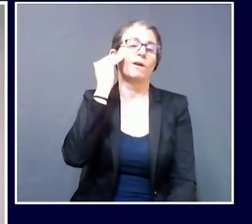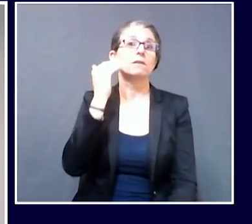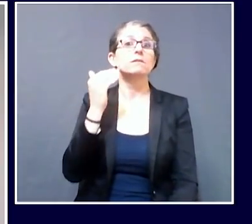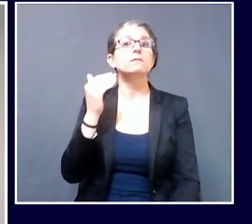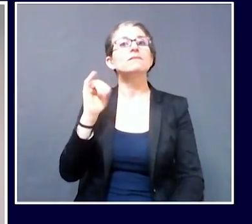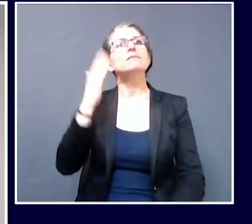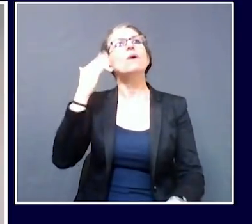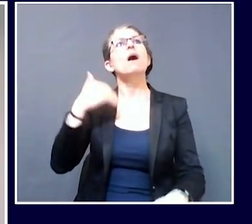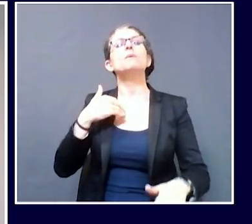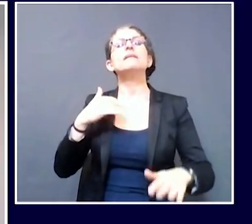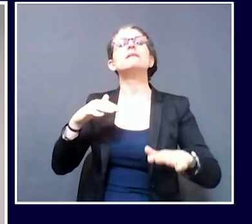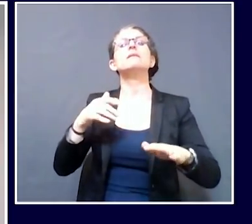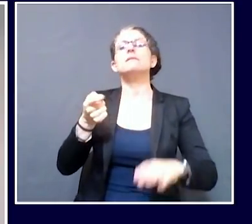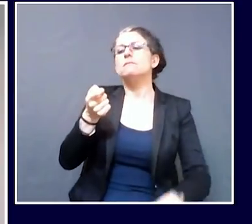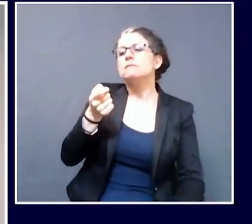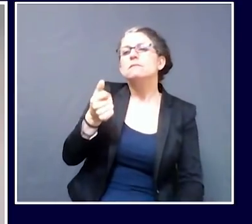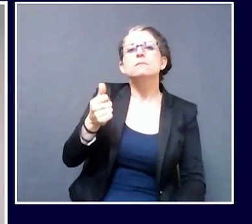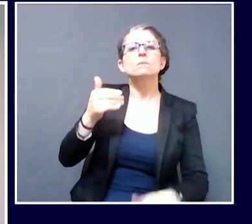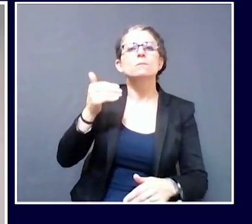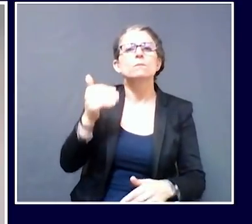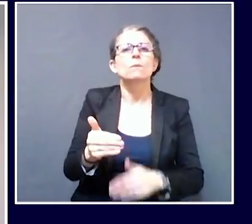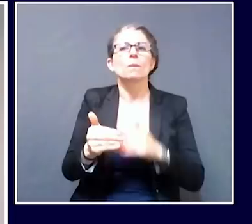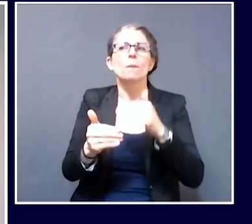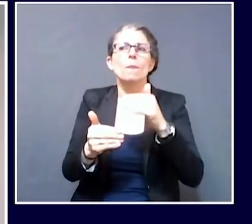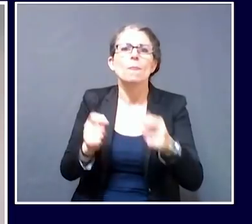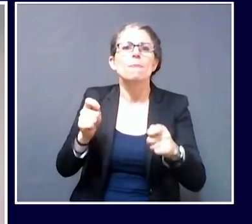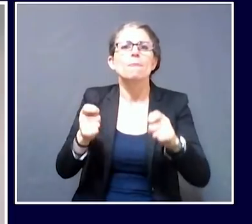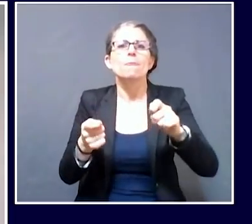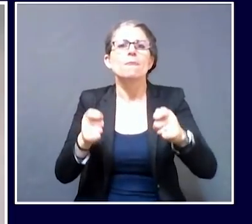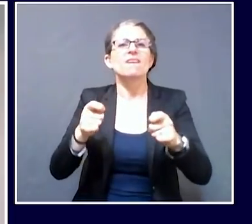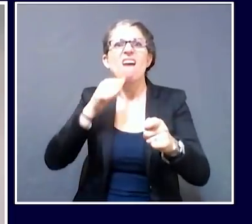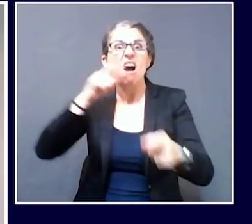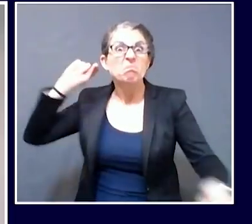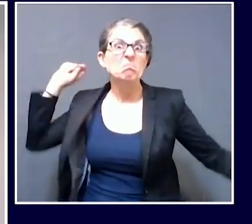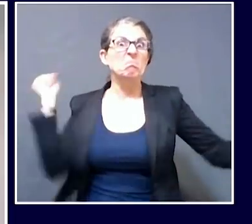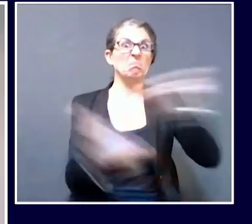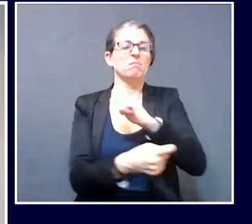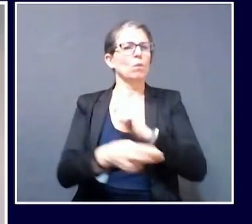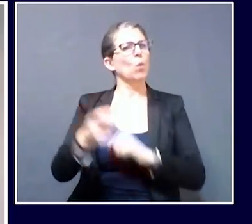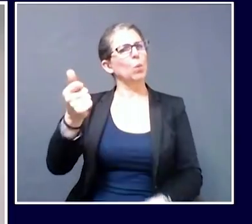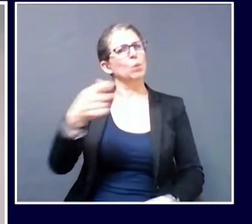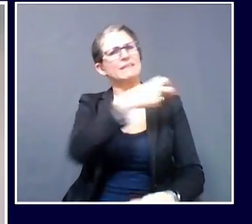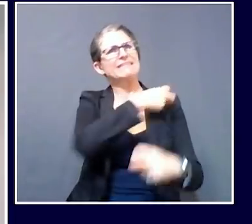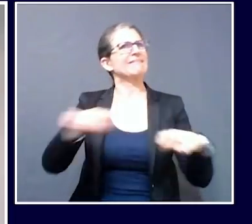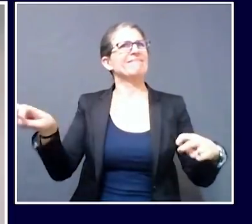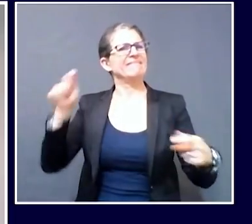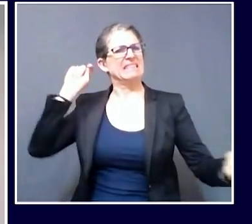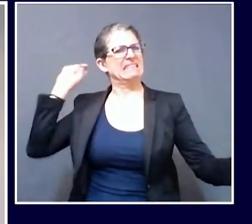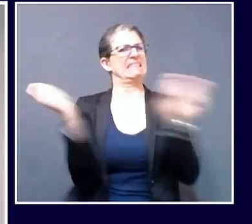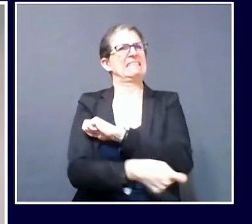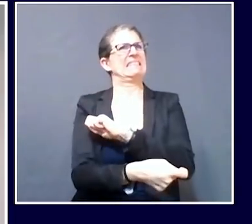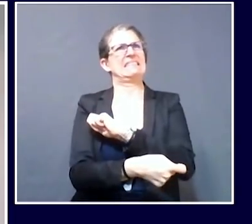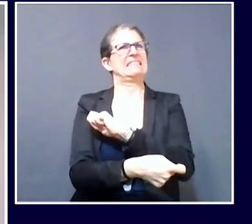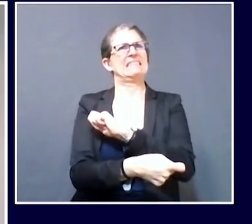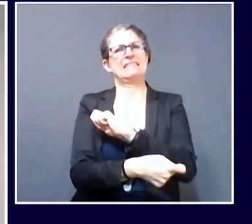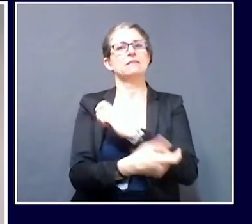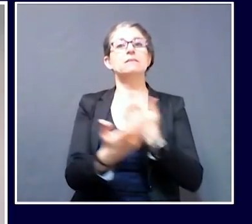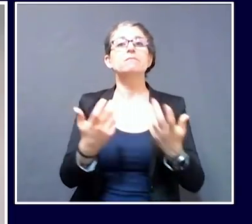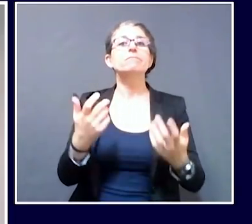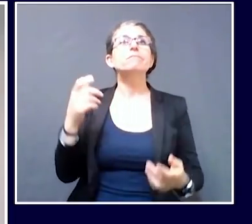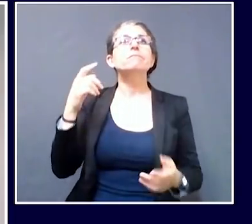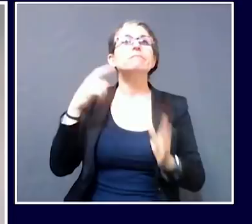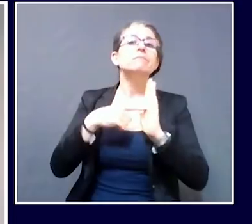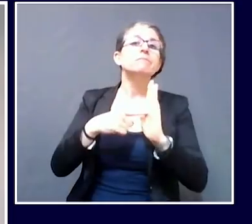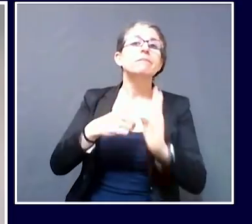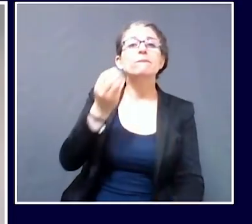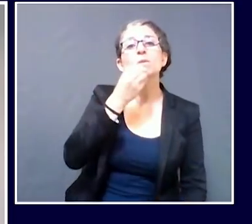whether it's from starting an exercise regimen or adhering to a diet, changing behavior is really tough. But, Steve, here's two things that